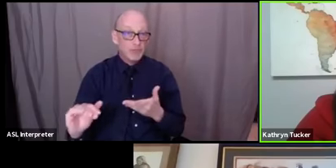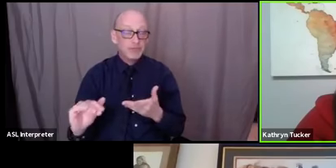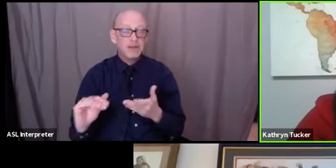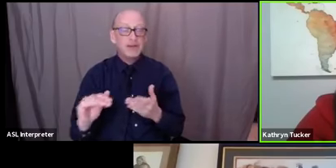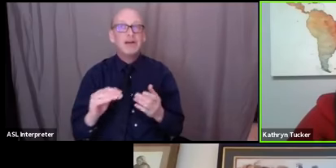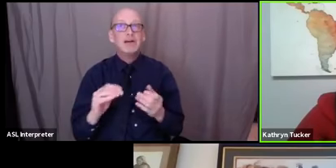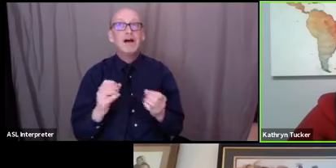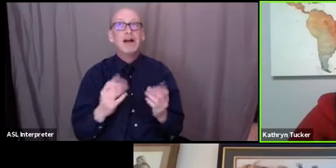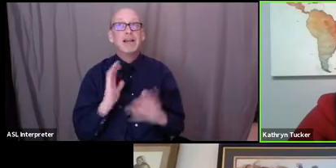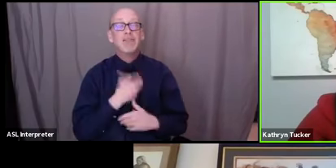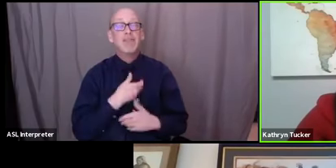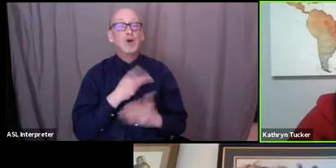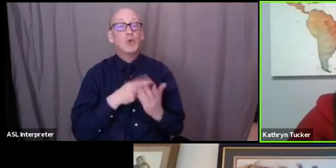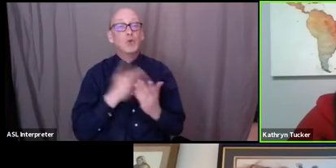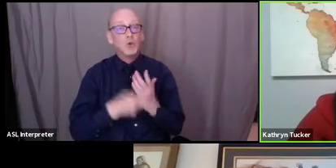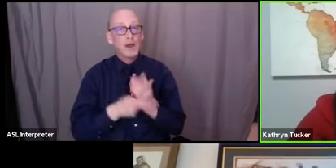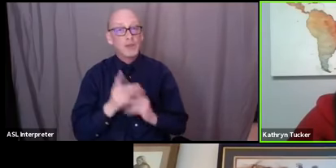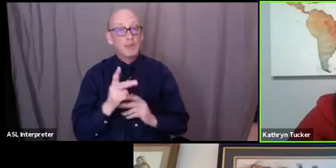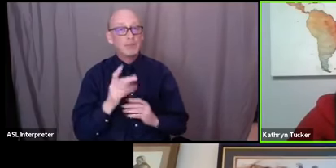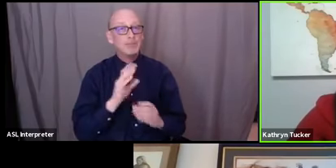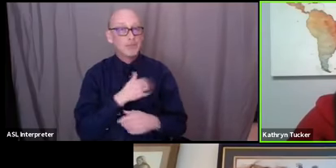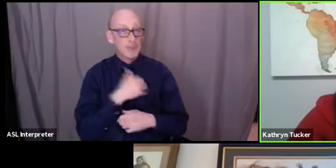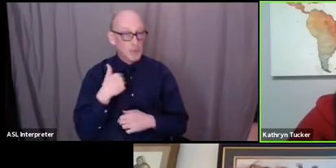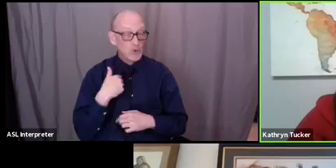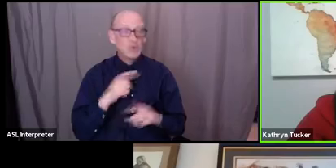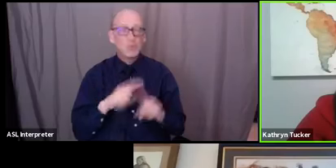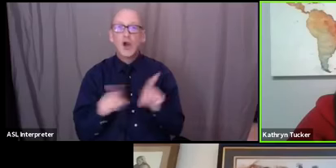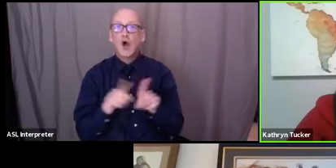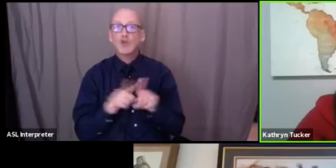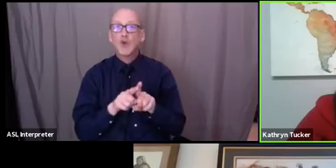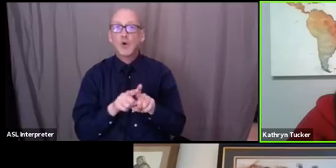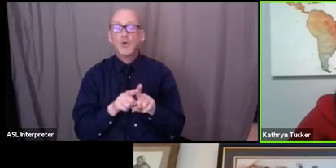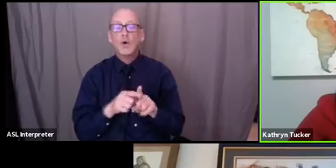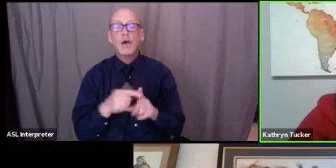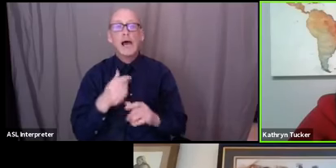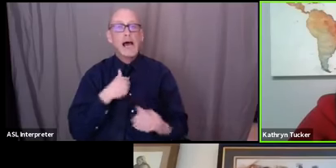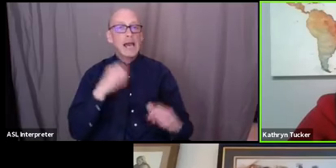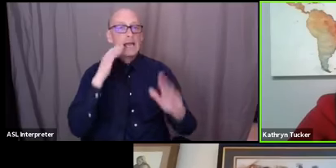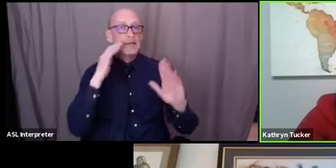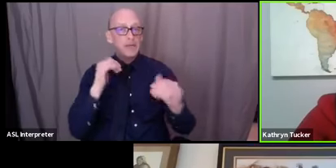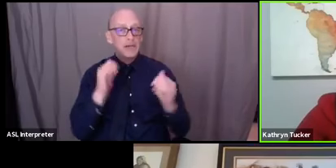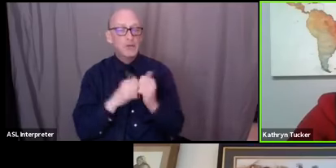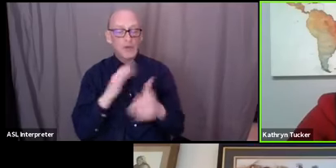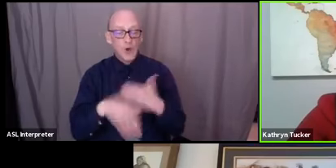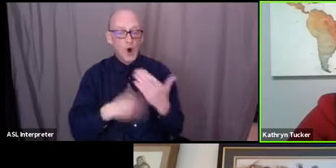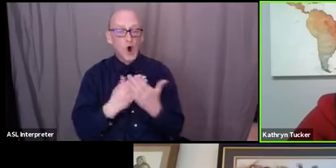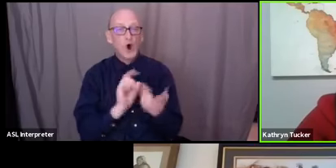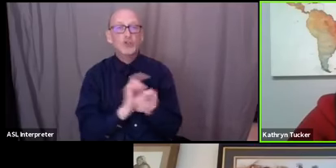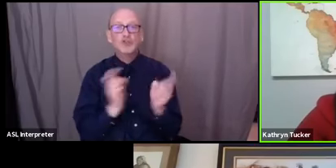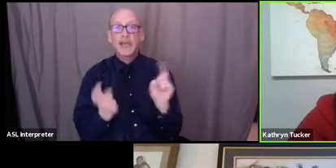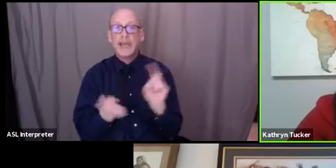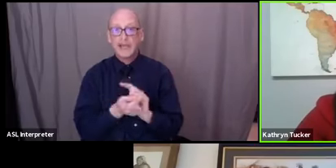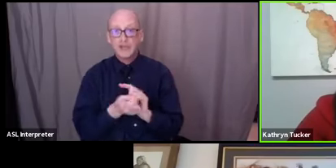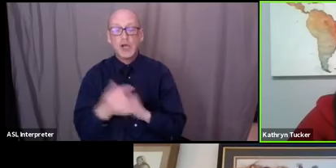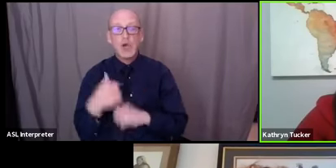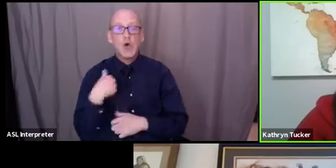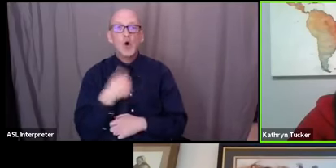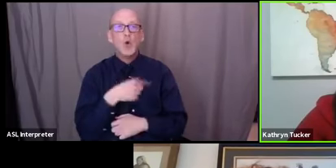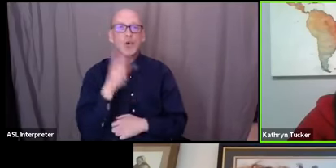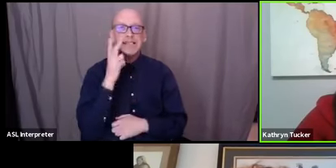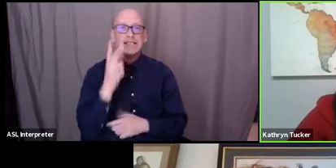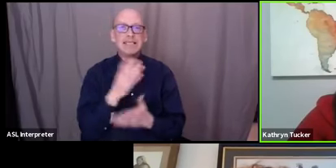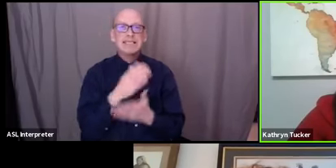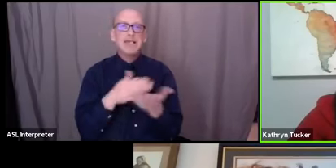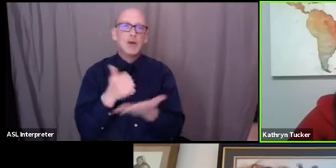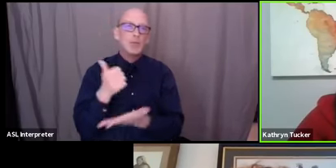participants but also what has come up is i expected that with all of the changes that we might see a little bit of relief